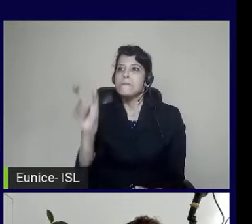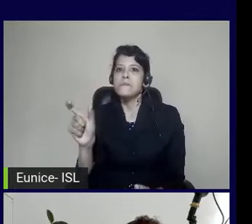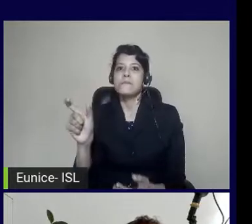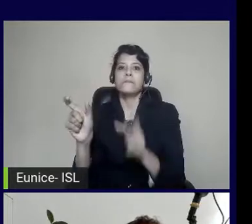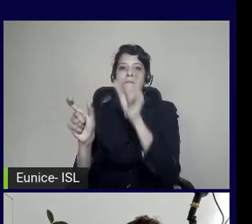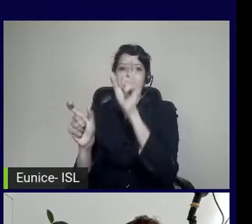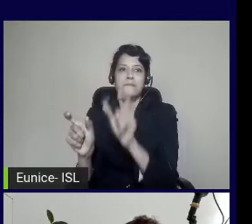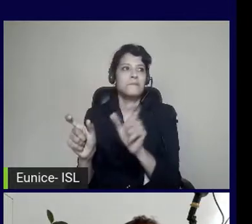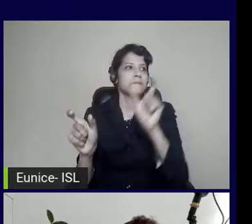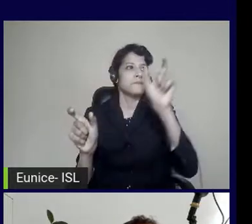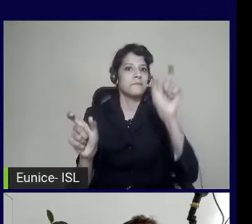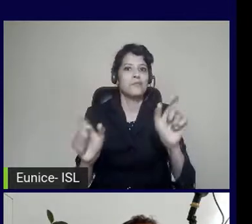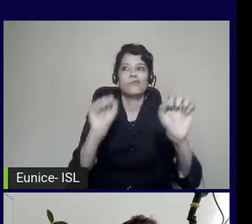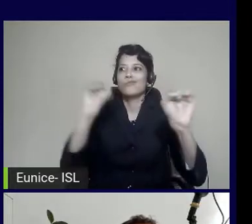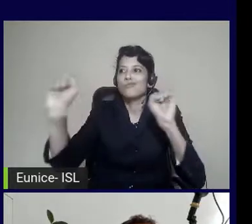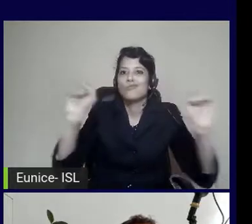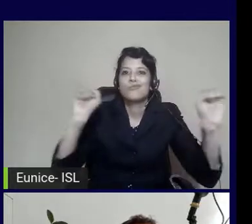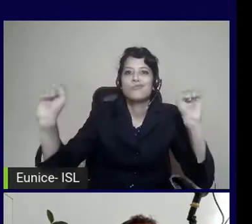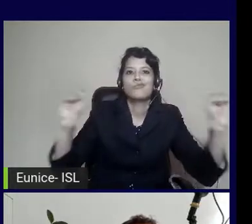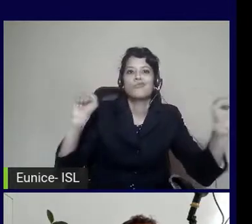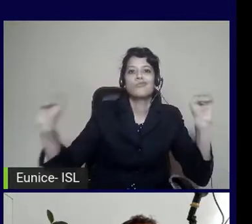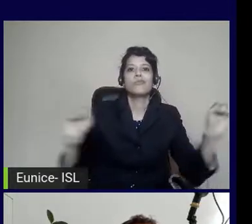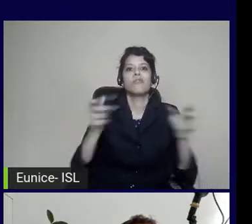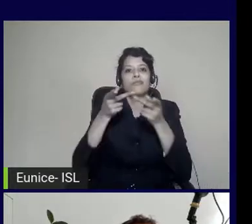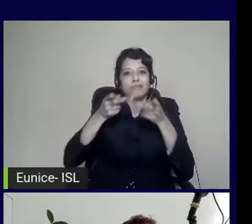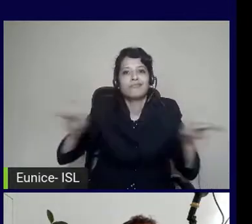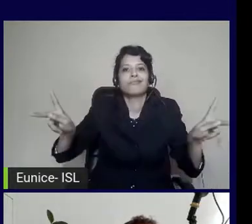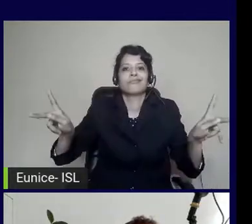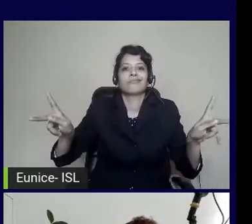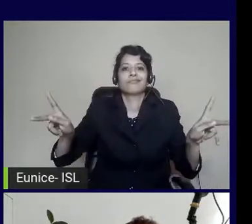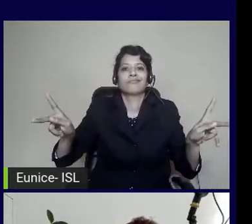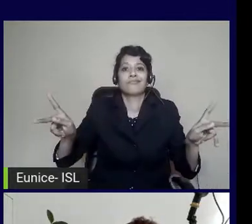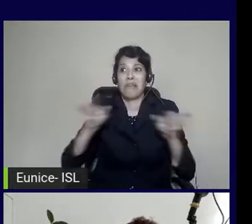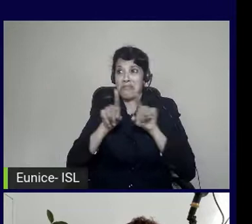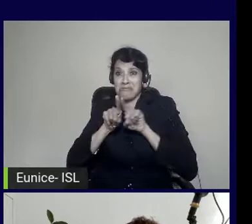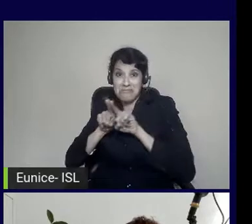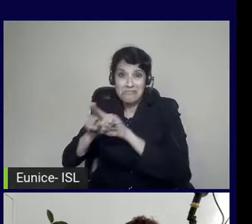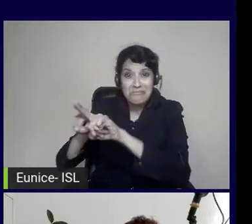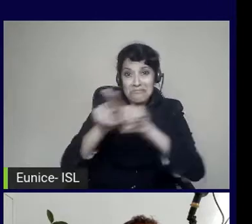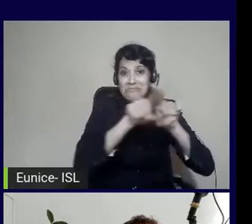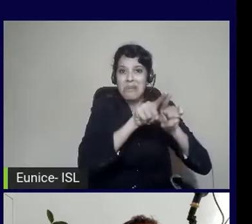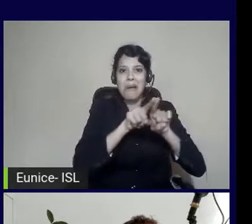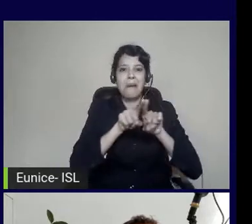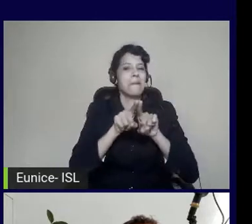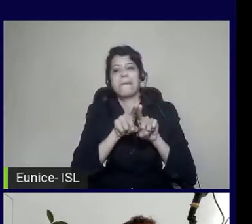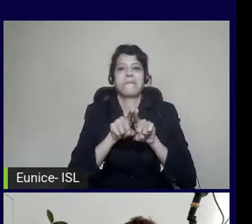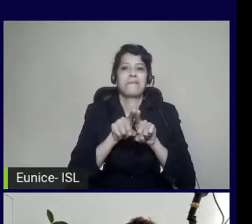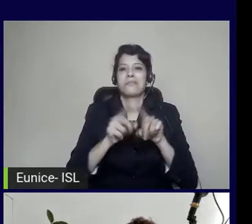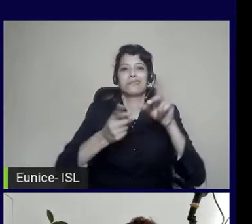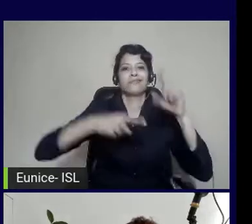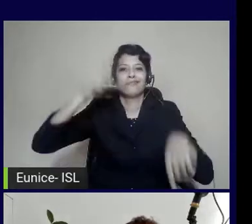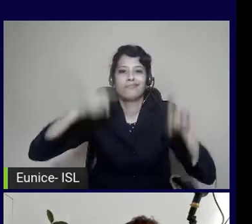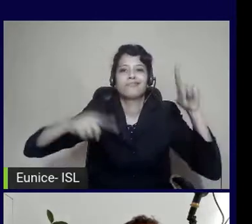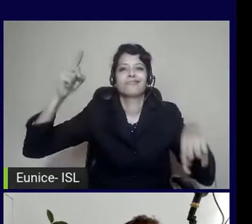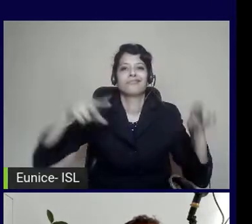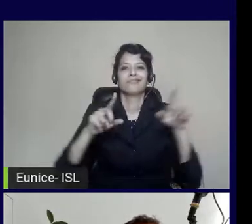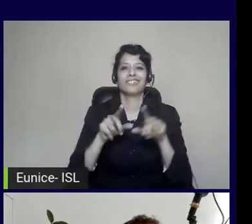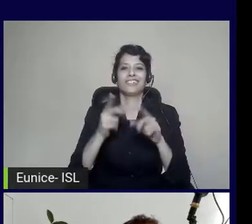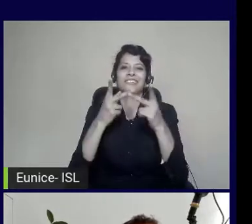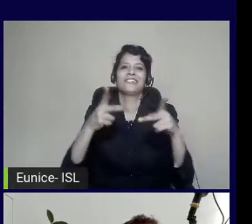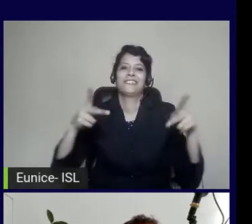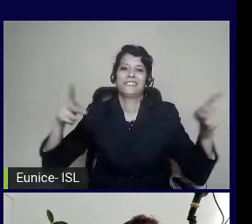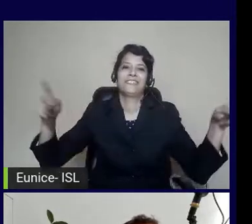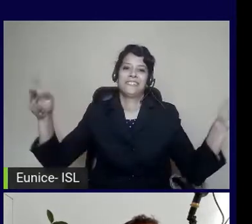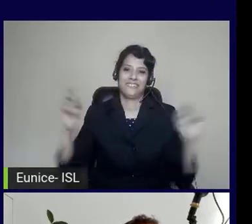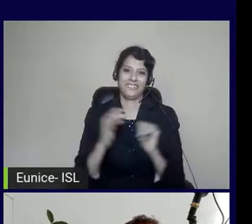for my car pedal, they created these steering wheels that had allowed you to adjust it through and from manual seats that we have today